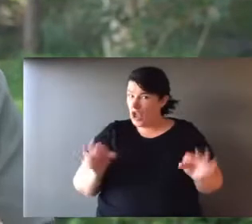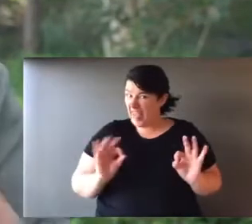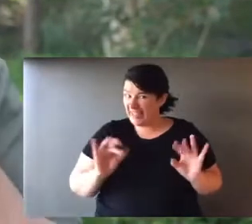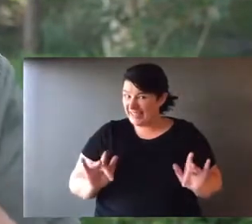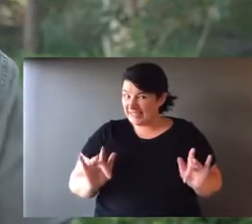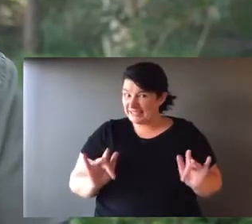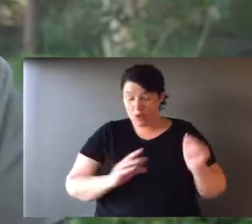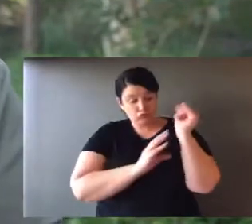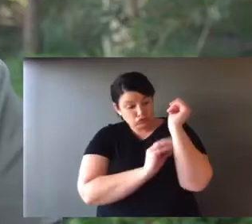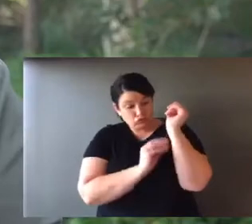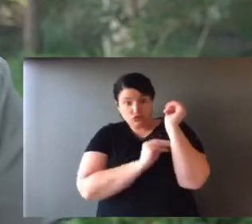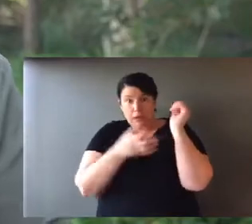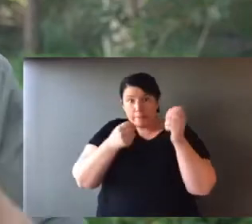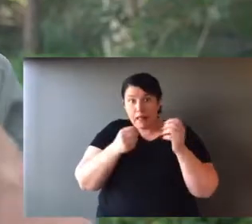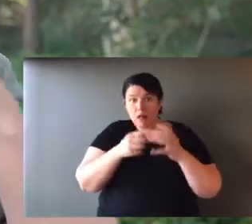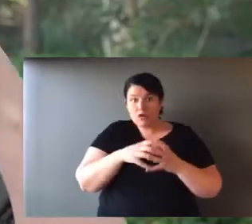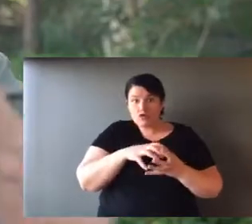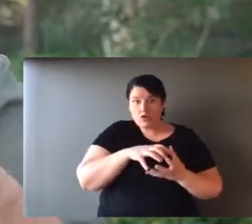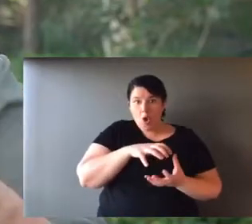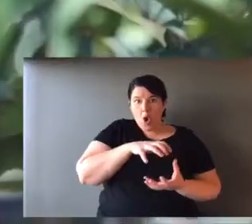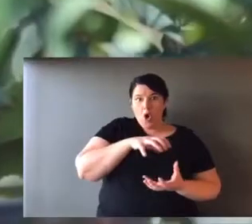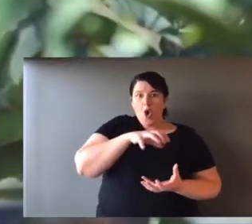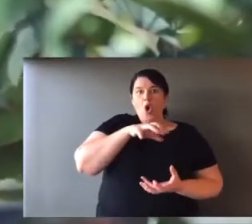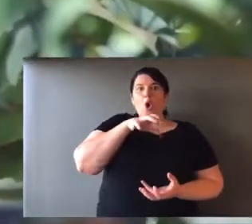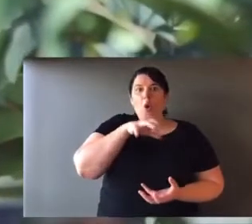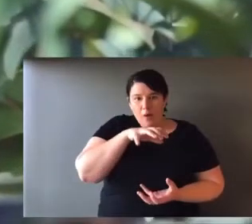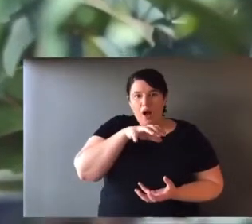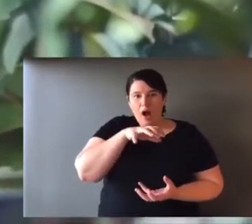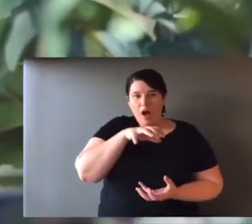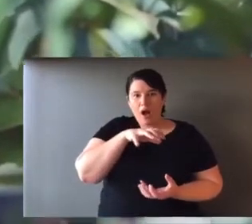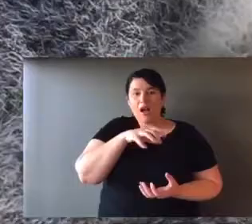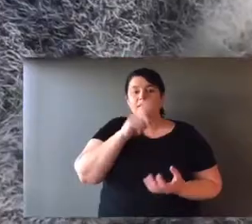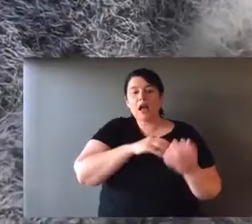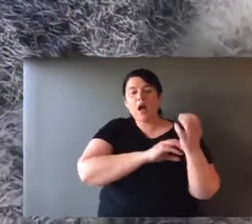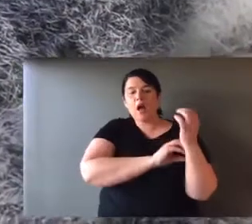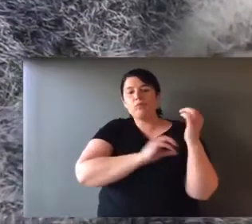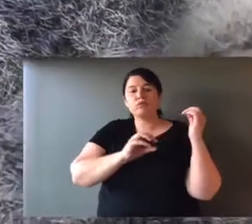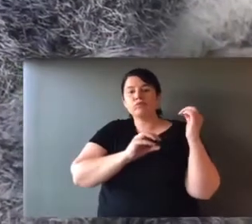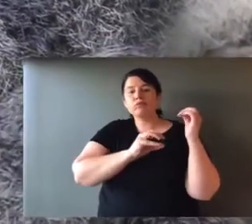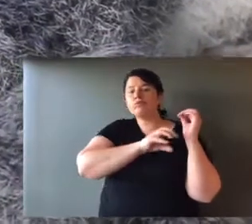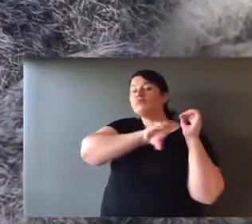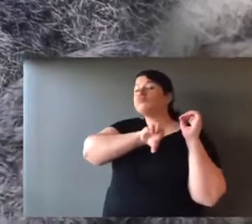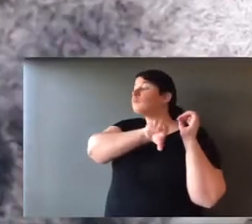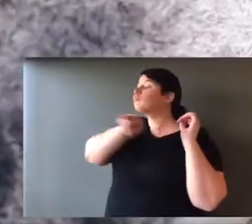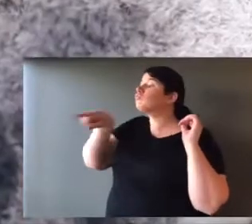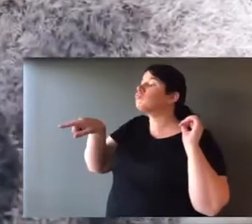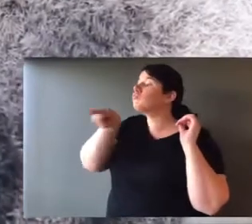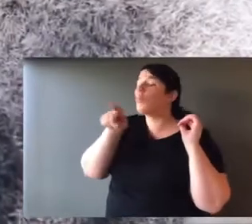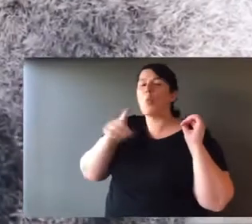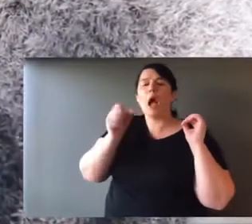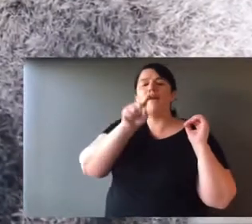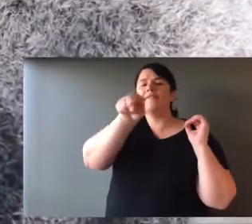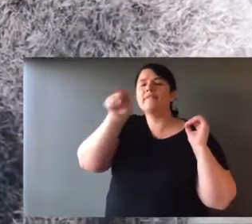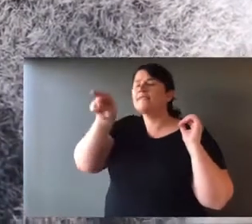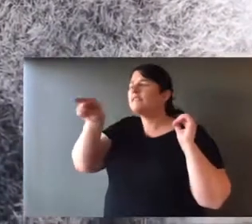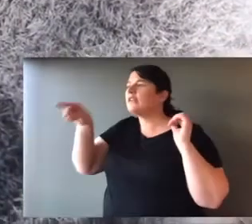koala. But still bald. It drinks that milk. And it develops in size. And it begins to let go of the teat. And it